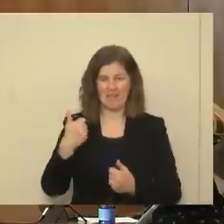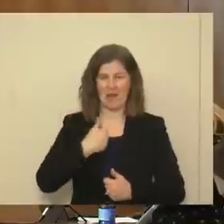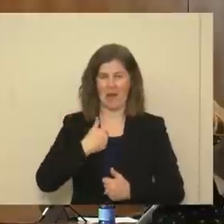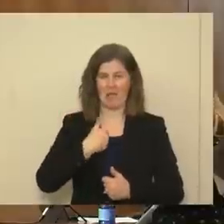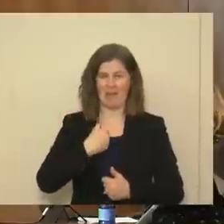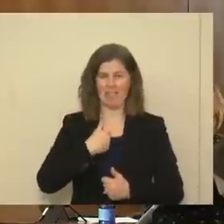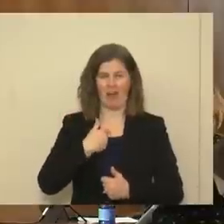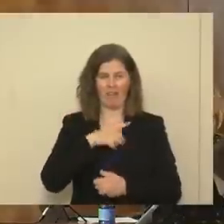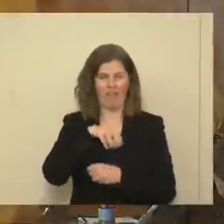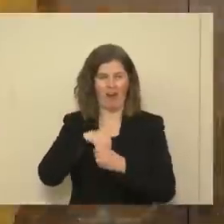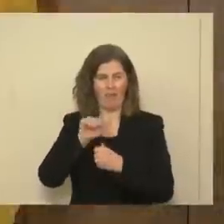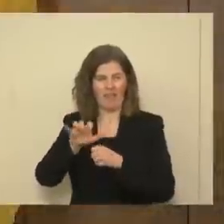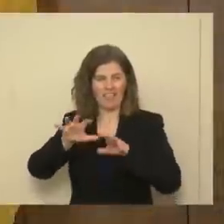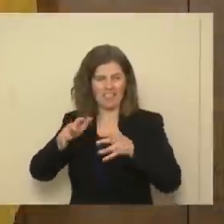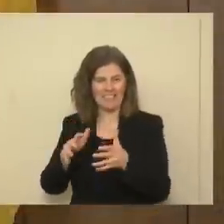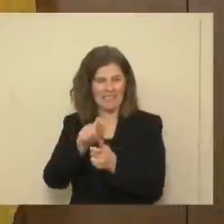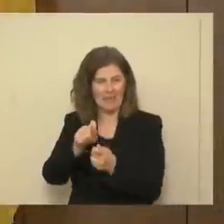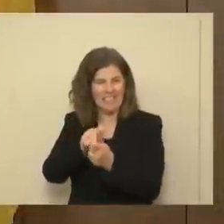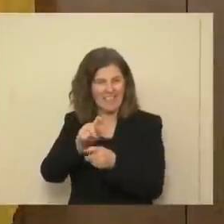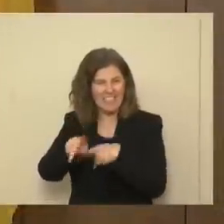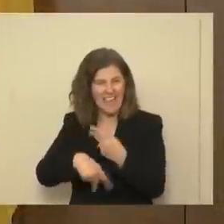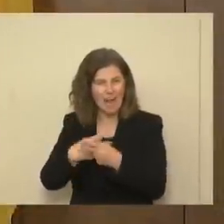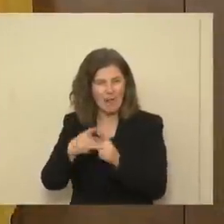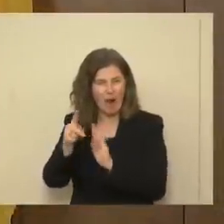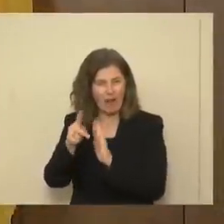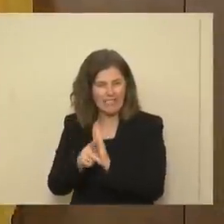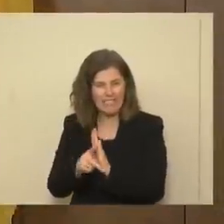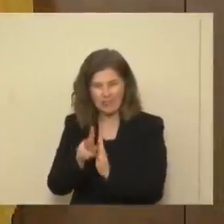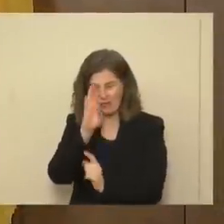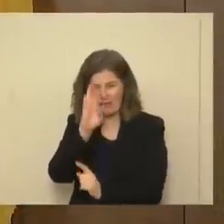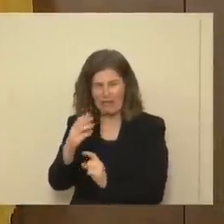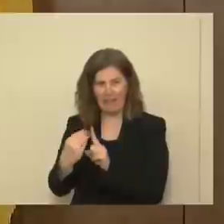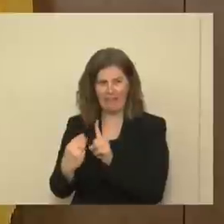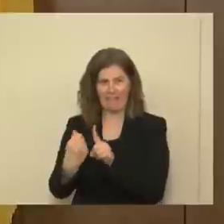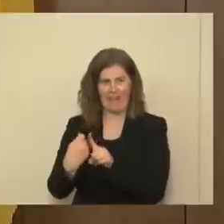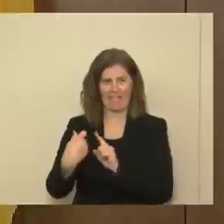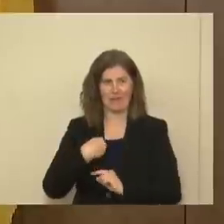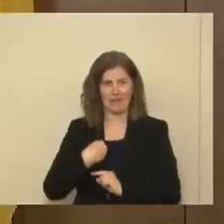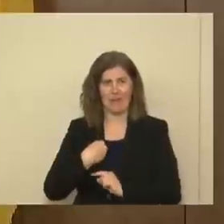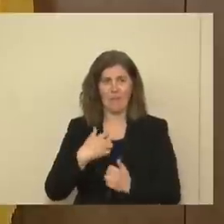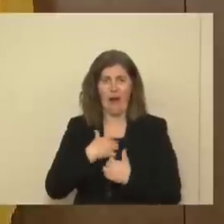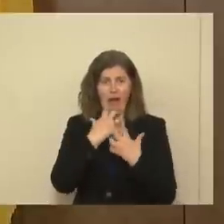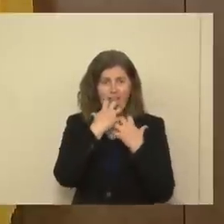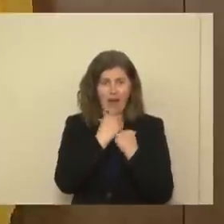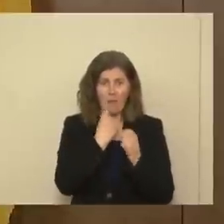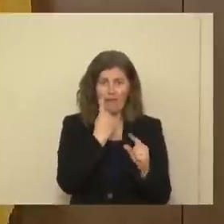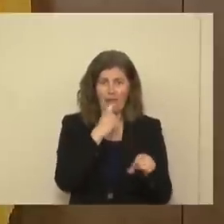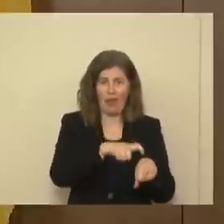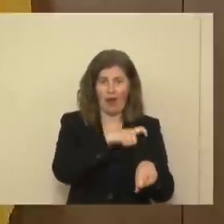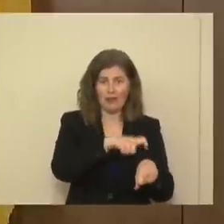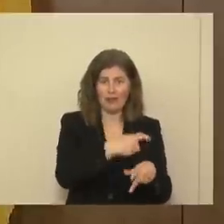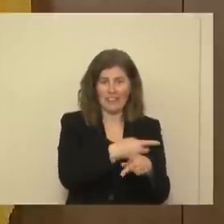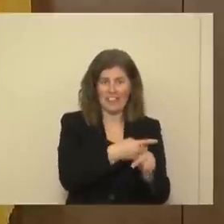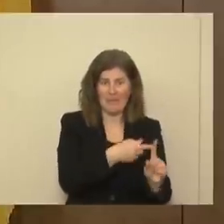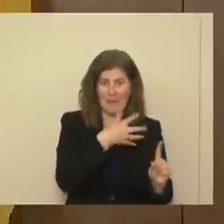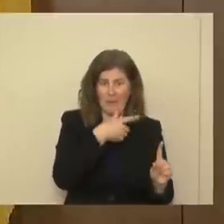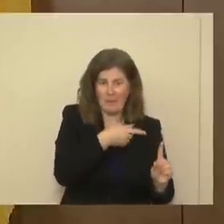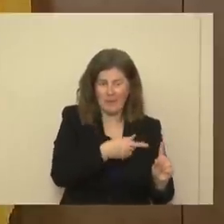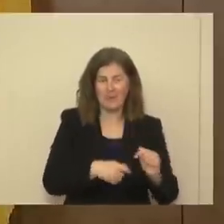constituent of this particular policy directly, given that I've got a loved one in a long-term care facility.